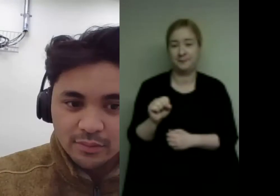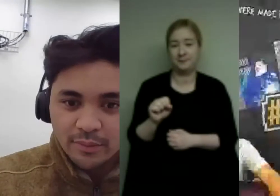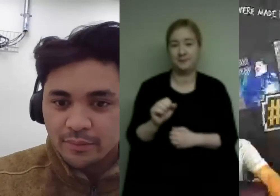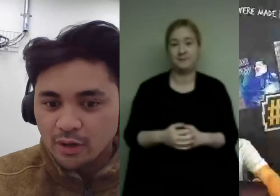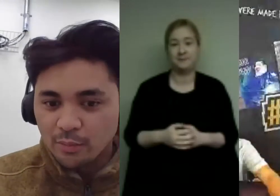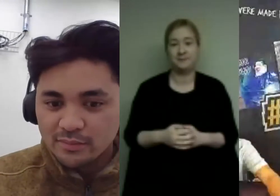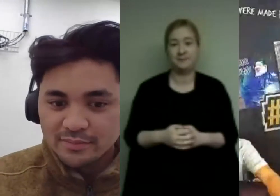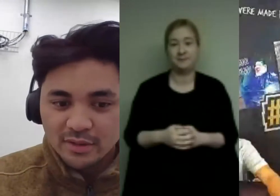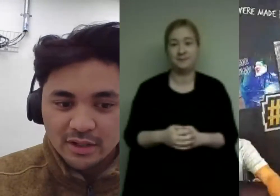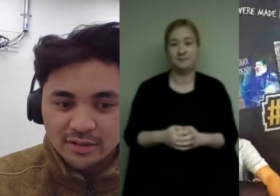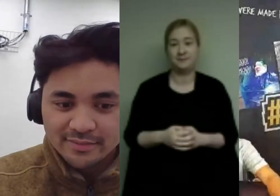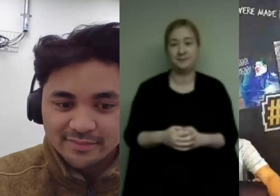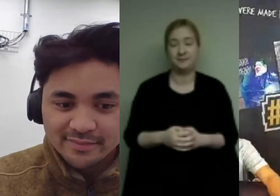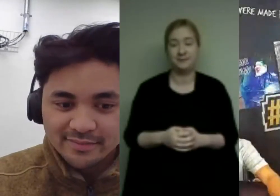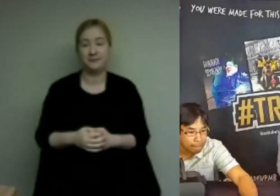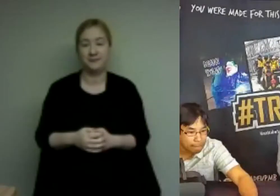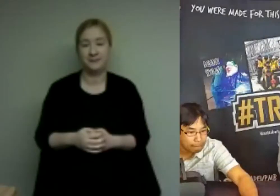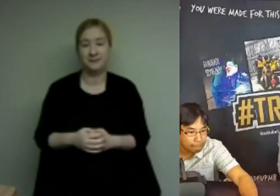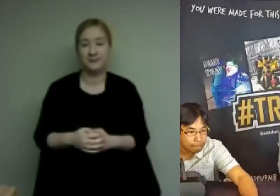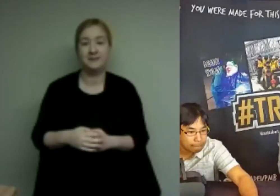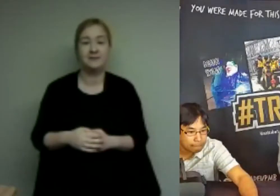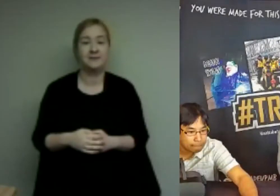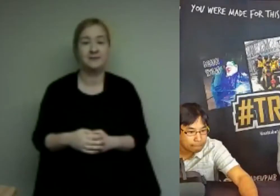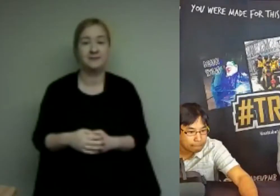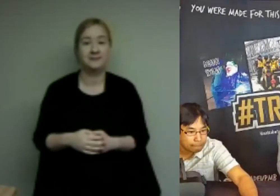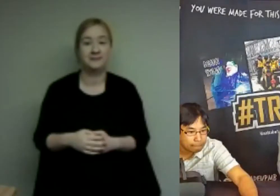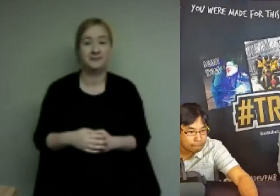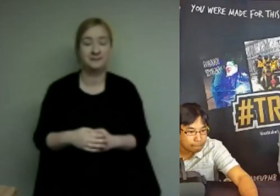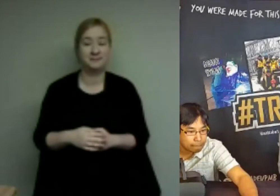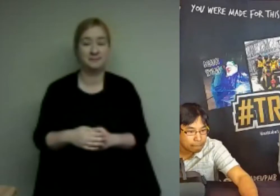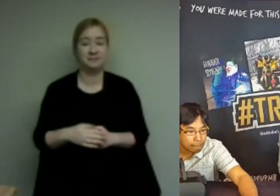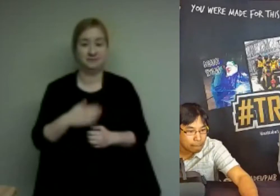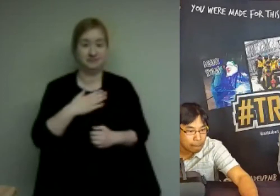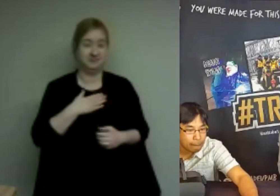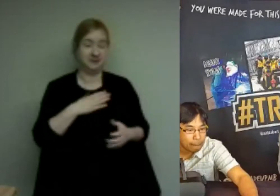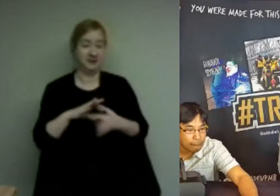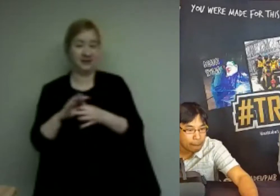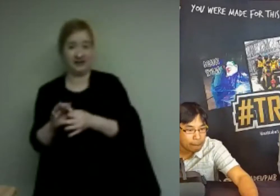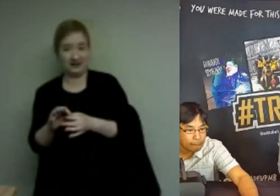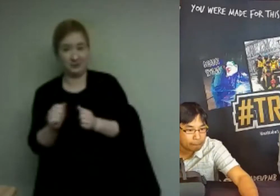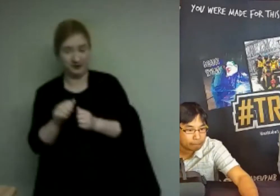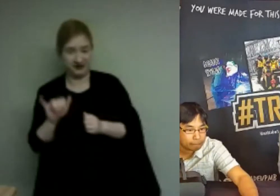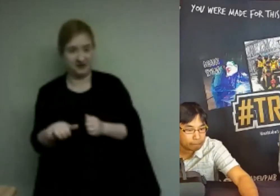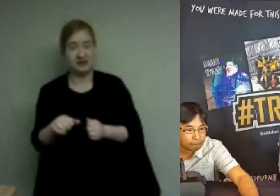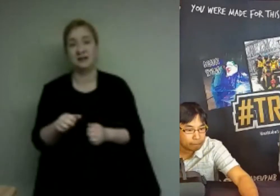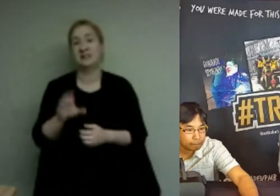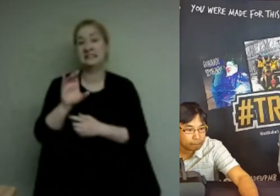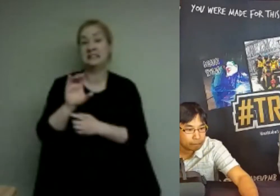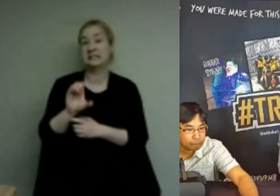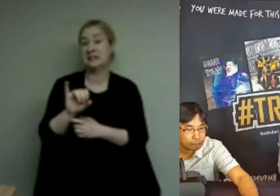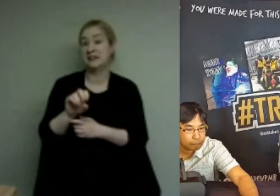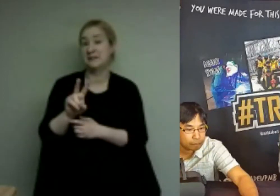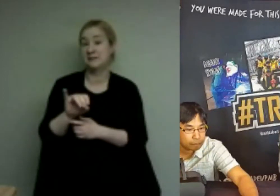uh i'll prove it at nine and i'd to tie in the ripple effect that the civil rights had on my life